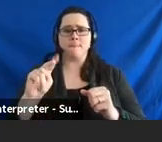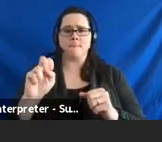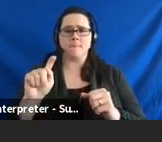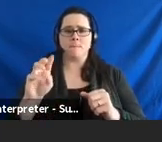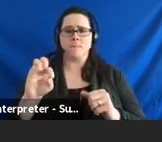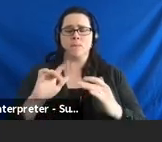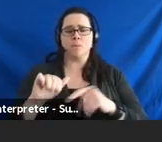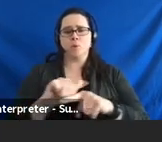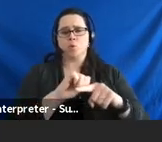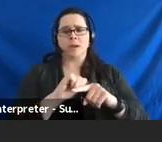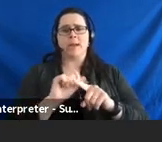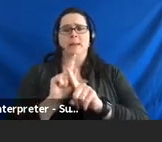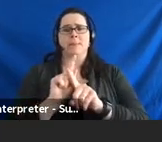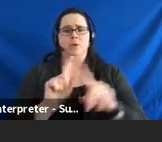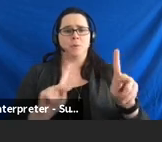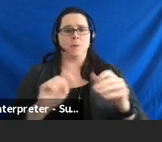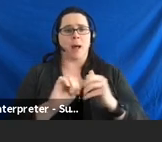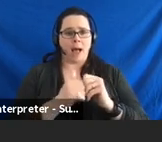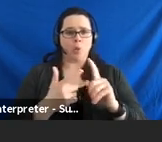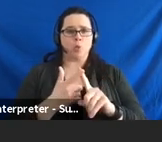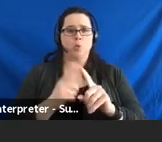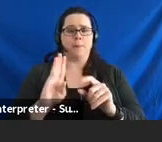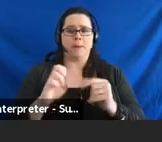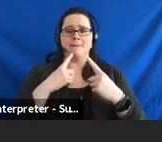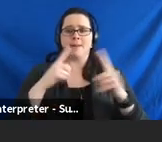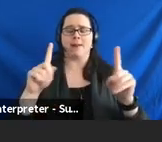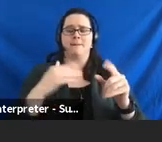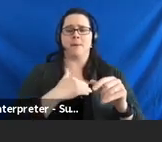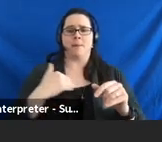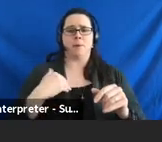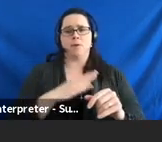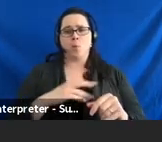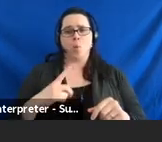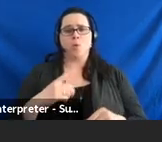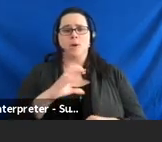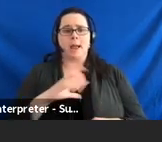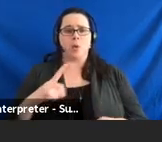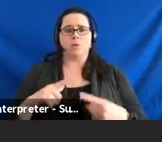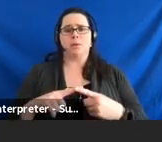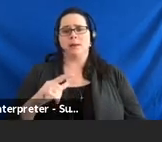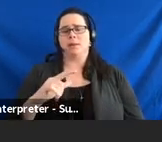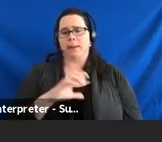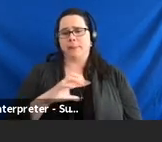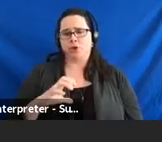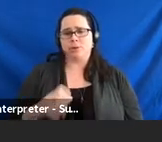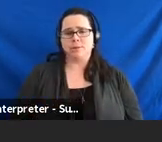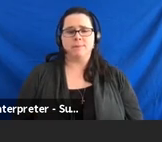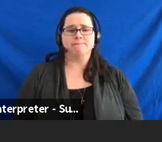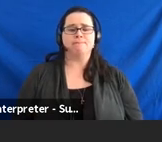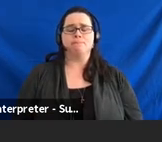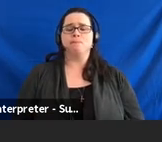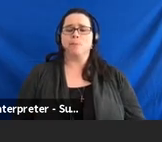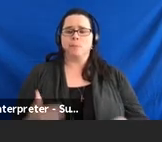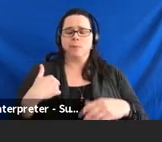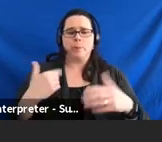train and mentor people on how to be effective members of boards, councils, and commissions. So, you know, we can